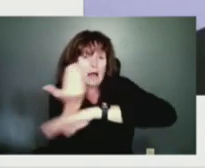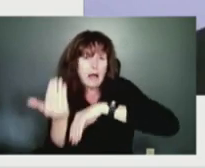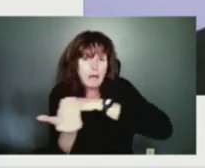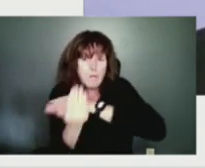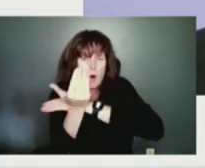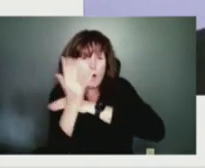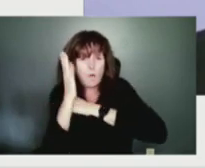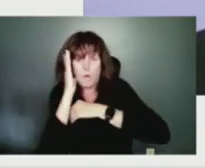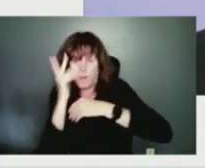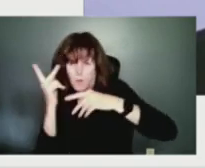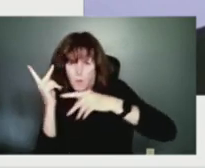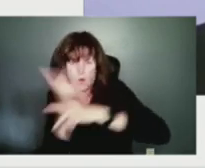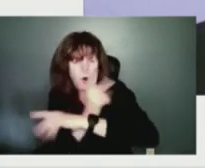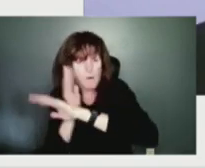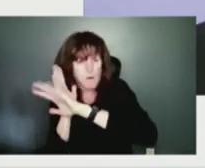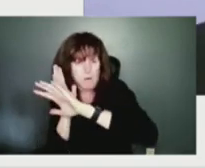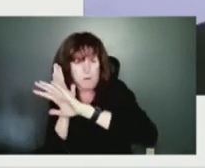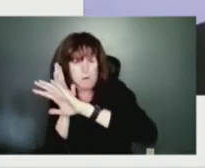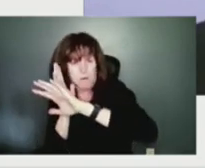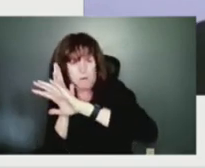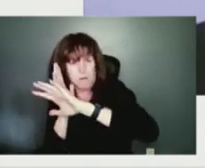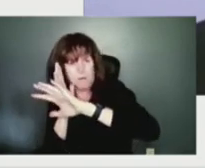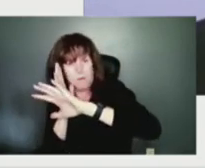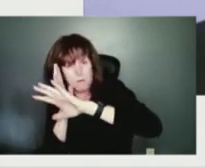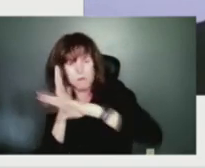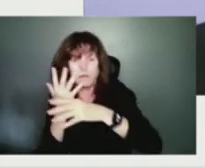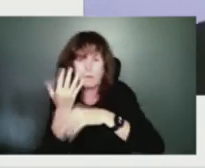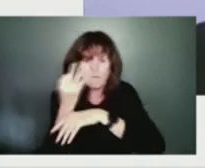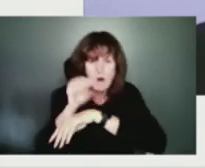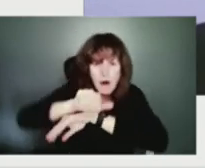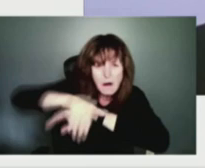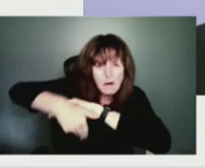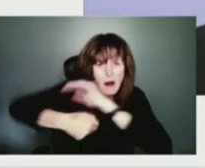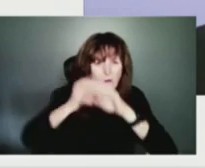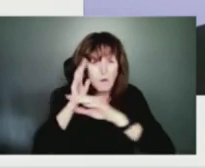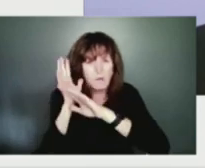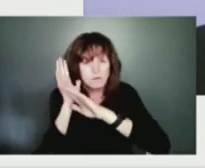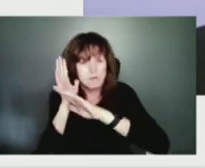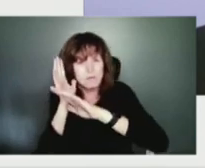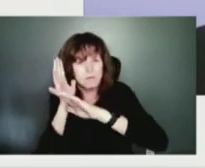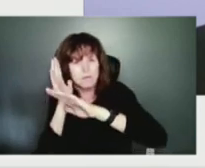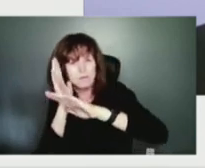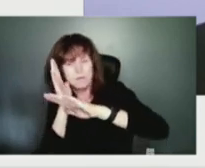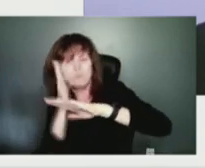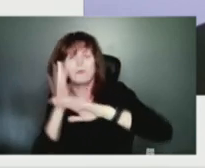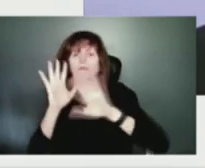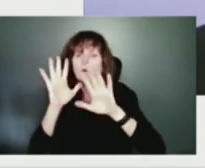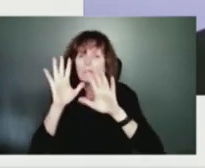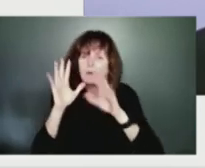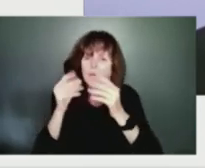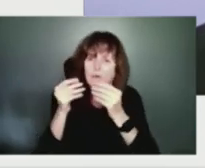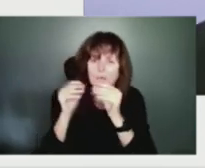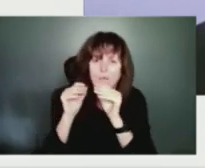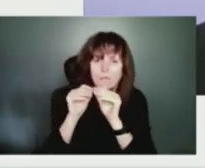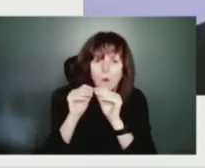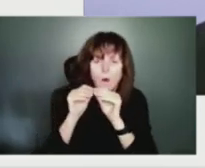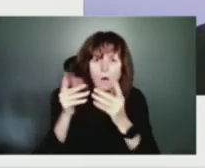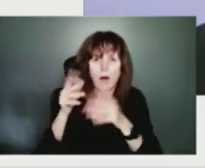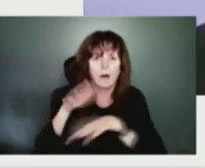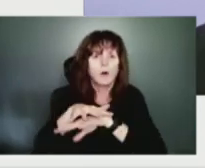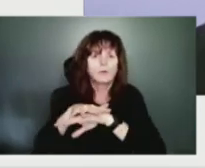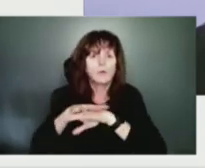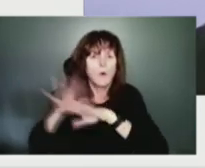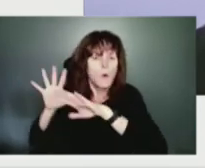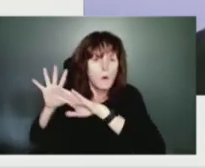well. And this thing was going to be slowing down. The hurricane is going to be slowing down as it moves up through the